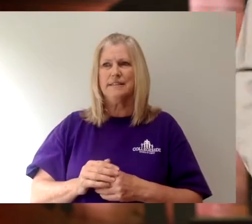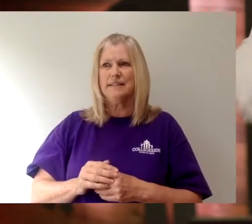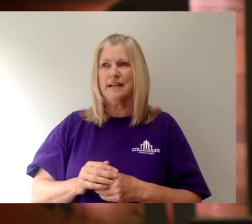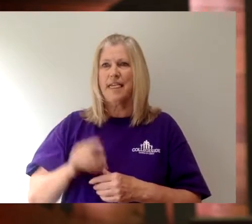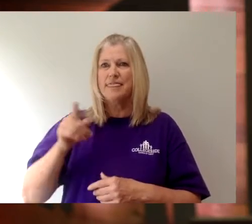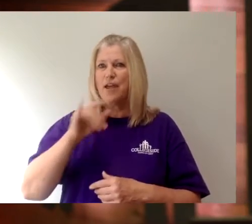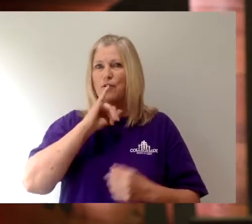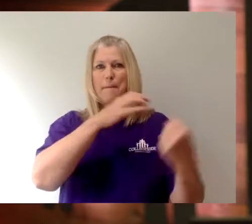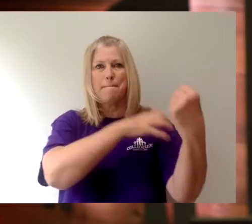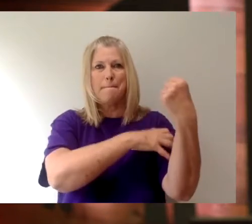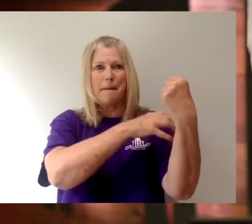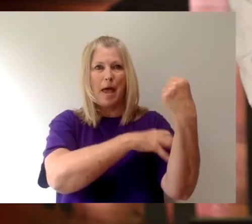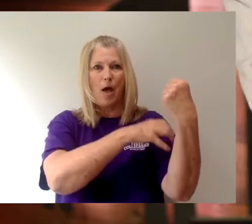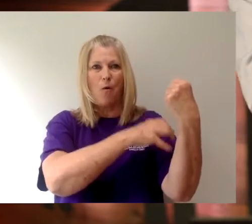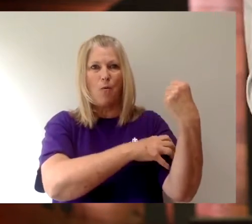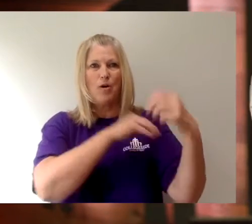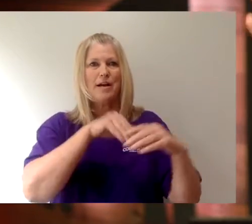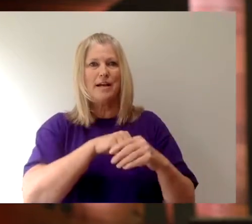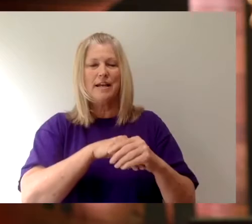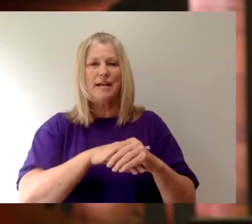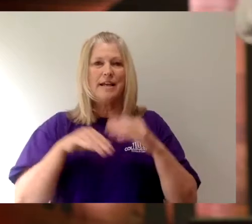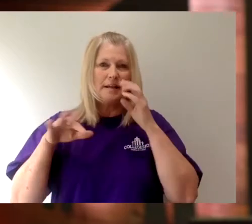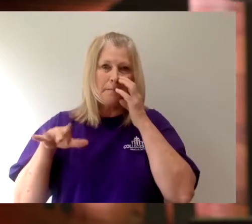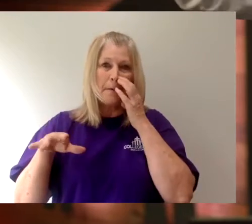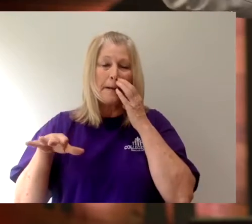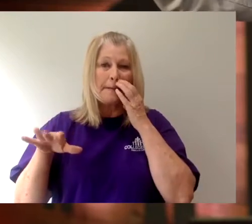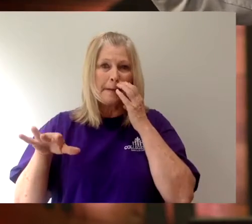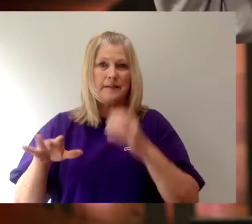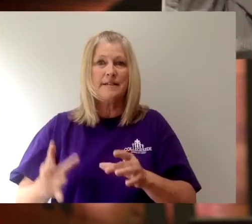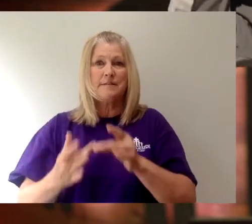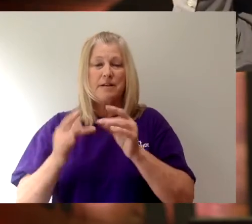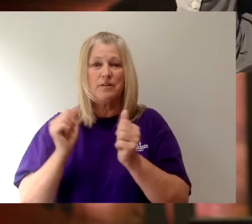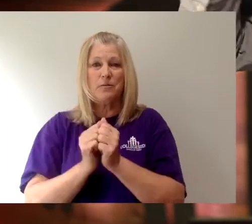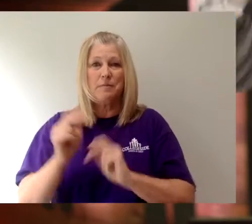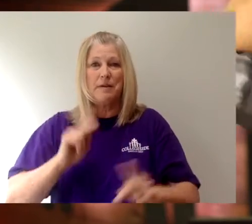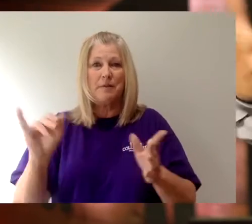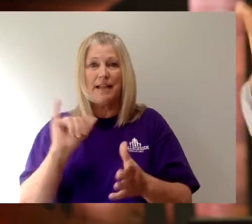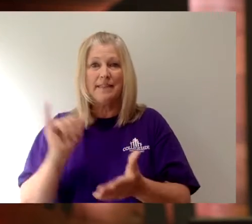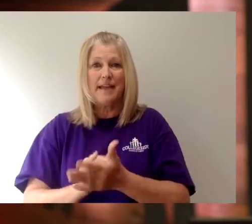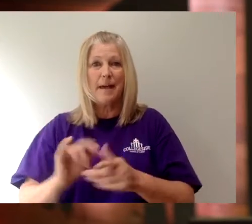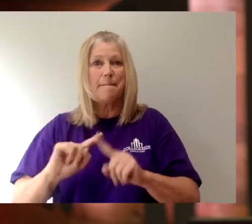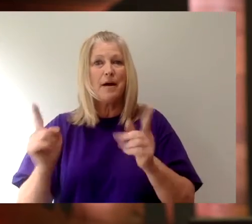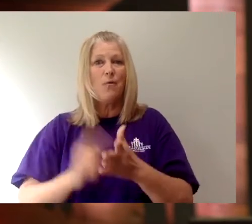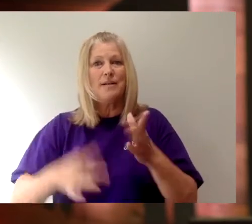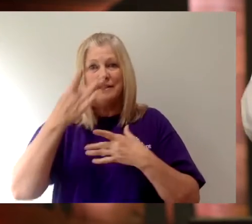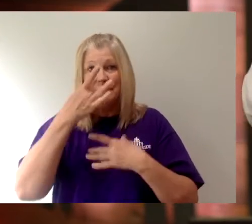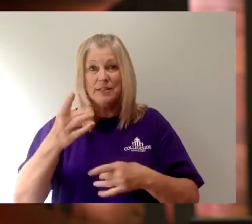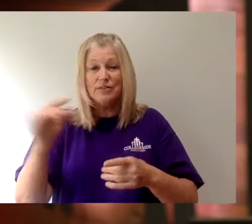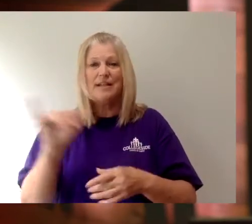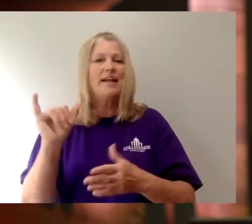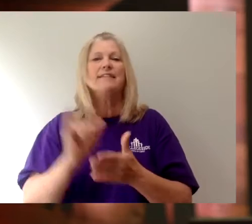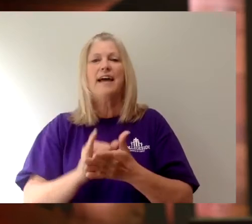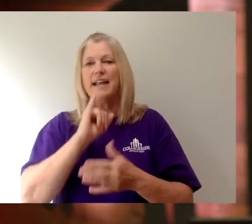power in presence, particularly with people like that. But what's interesting to me is that